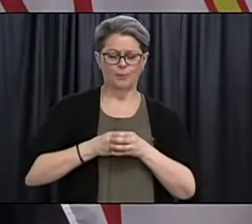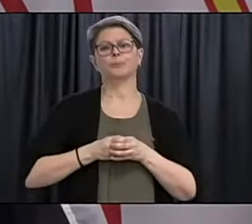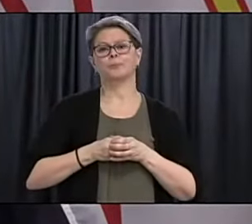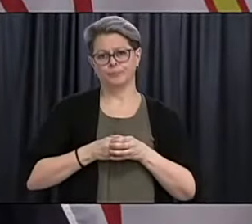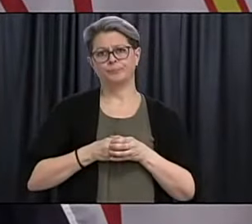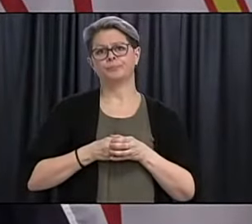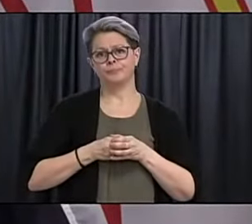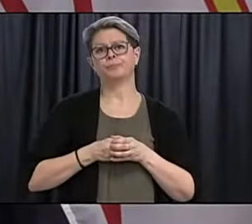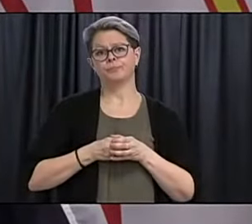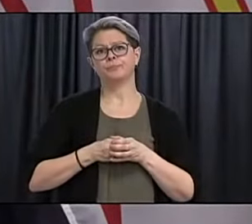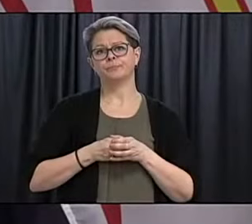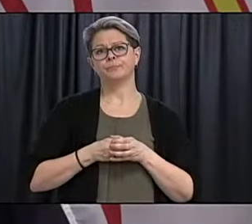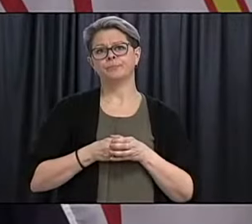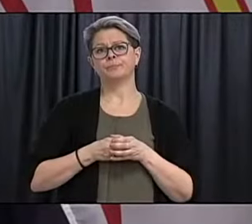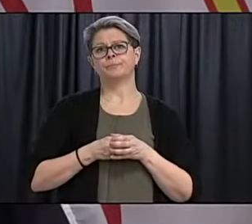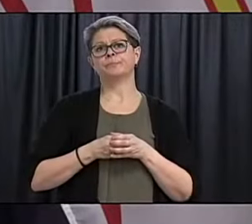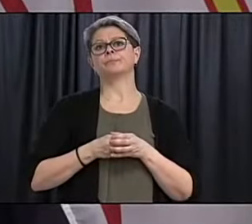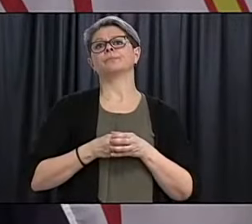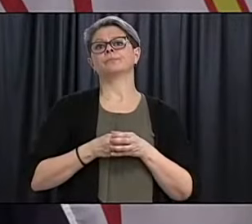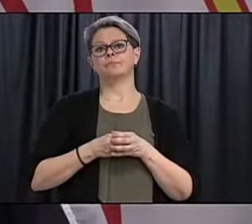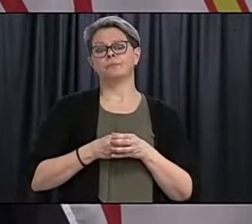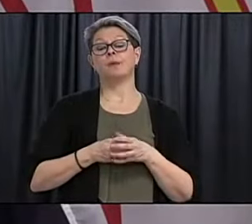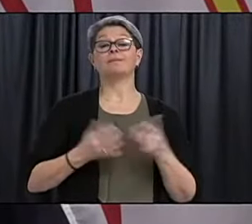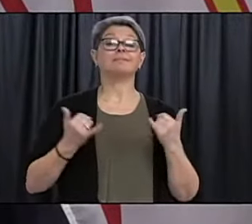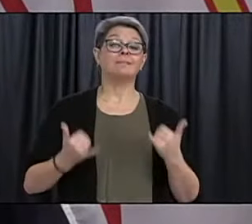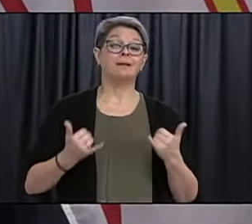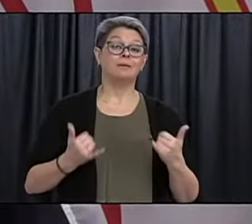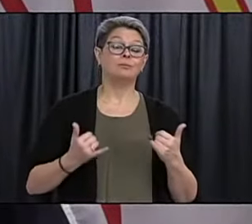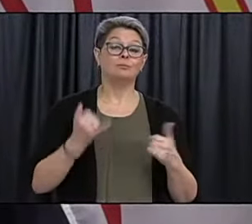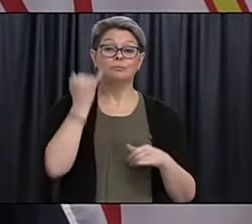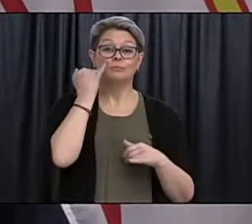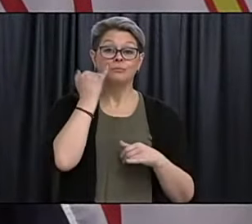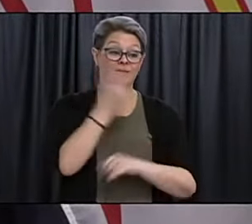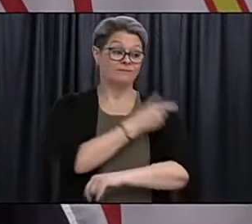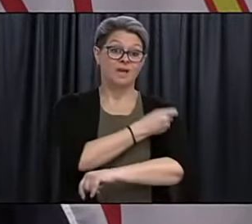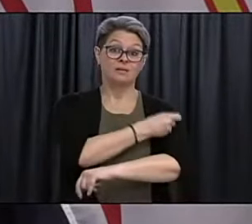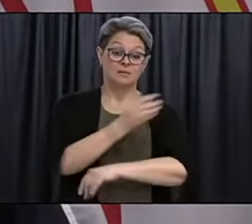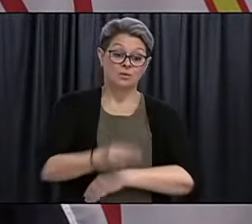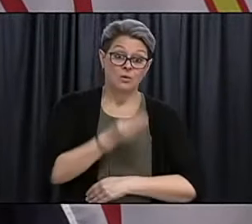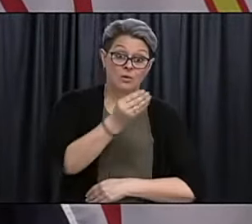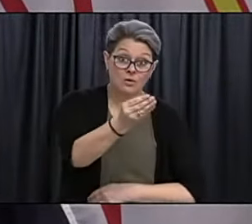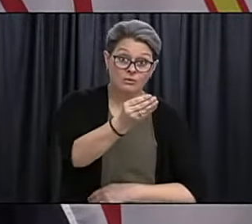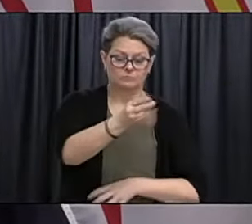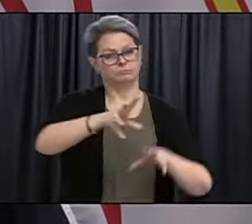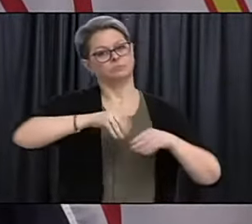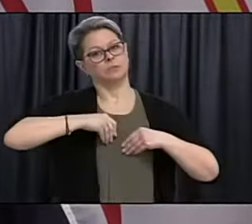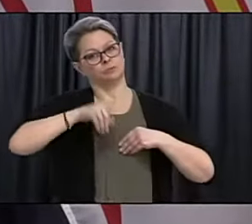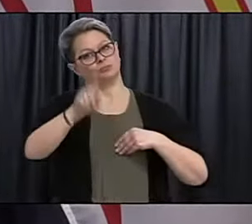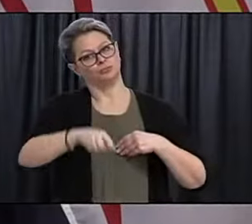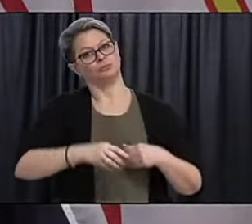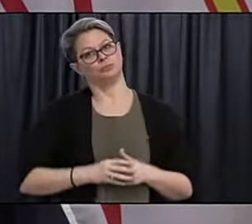So, at this point, anyone, if you're offered a vaccine, you should take the vaccine.